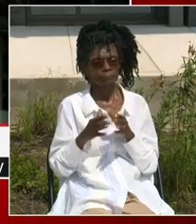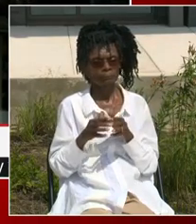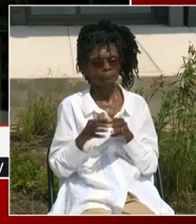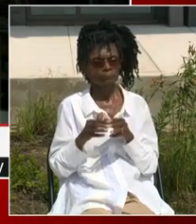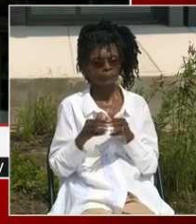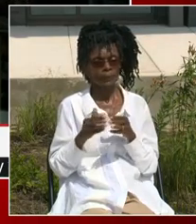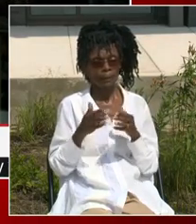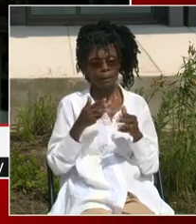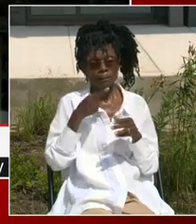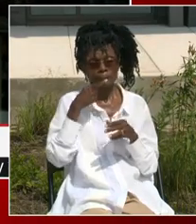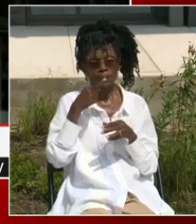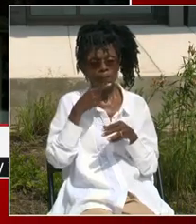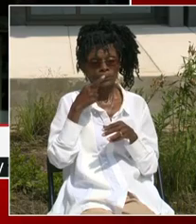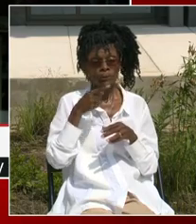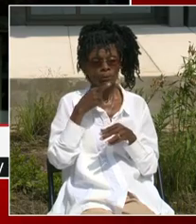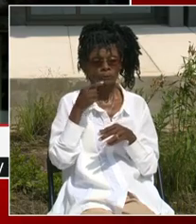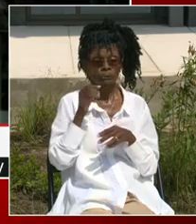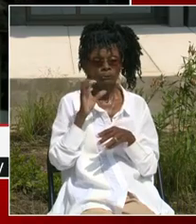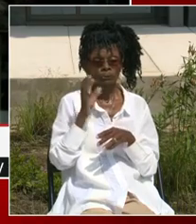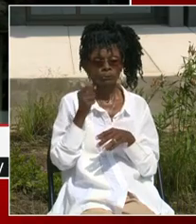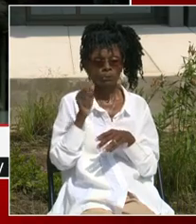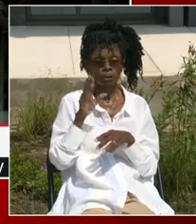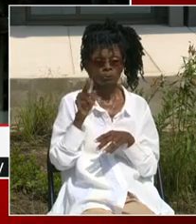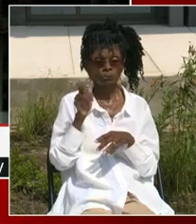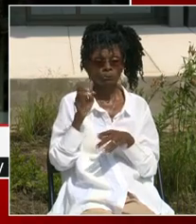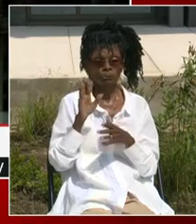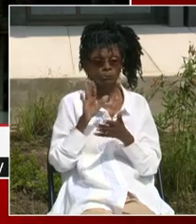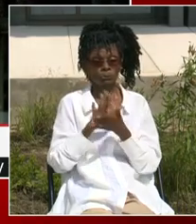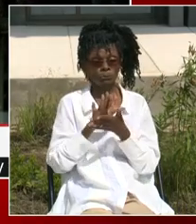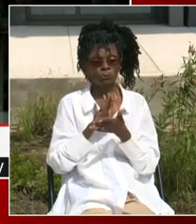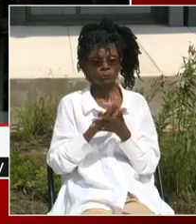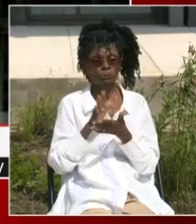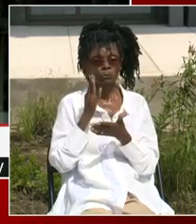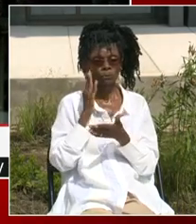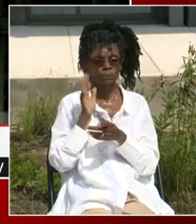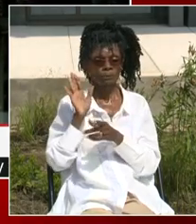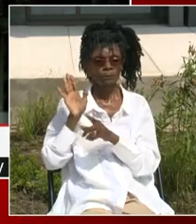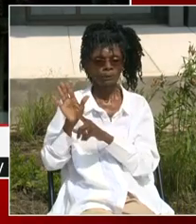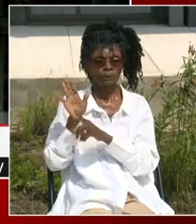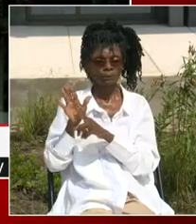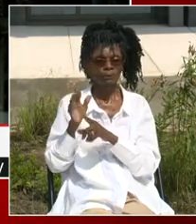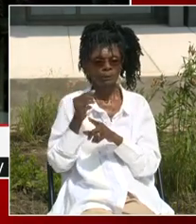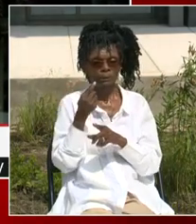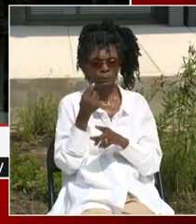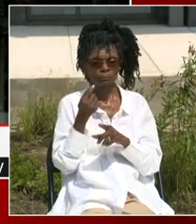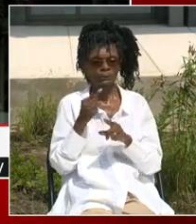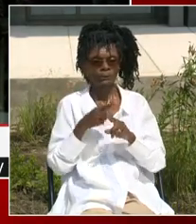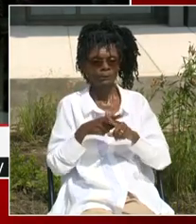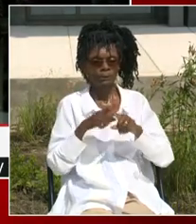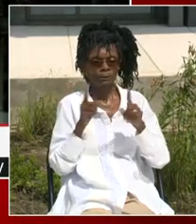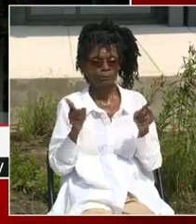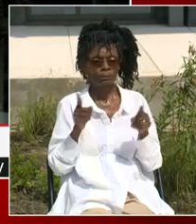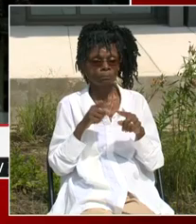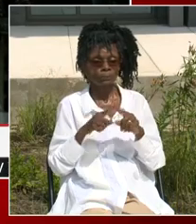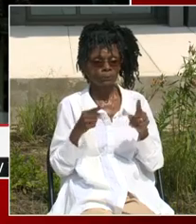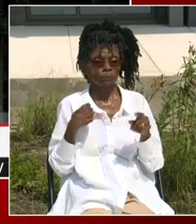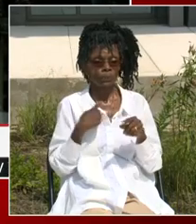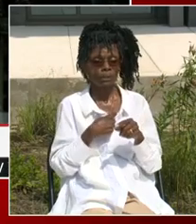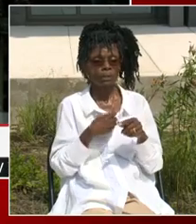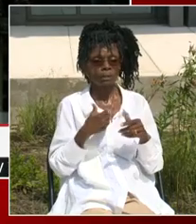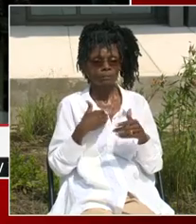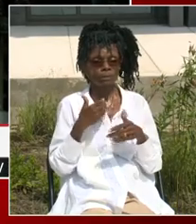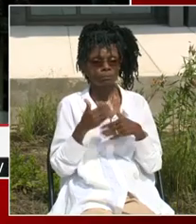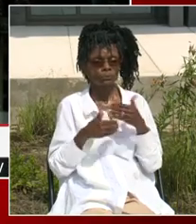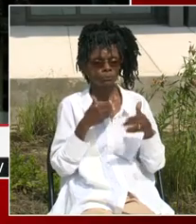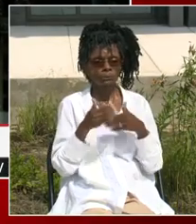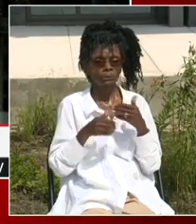process for a couple of schools, I think. And the process is in place. Parents can access it. We know that